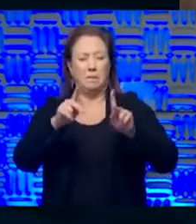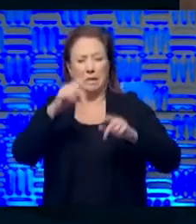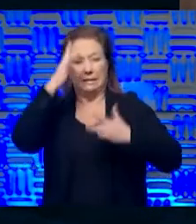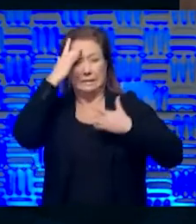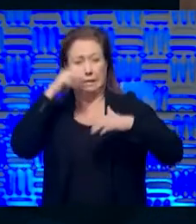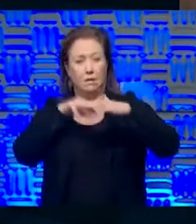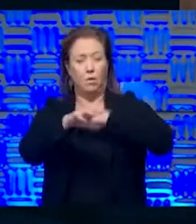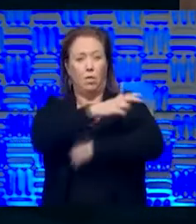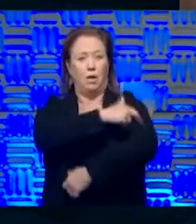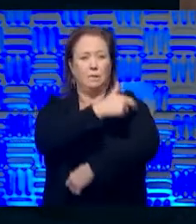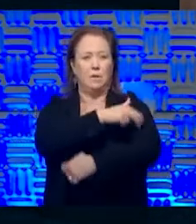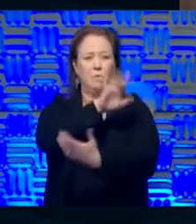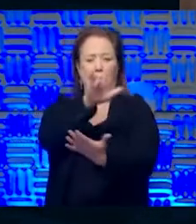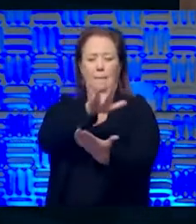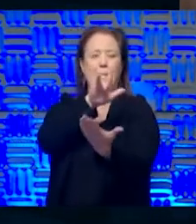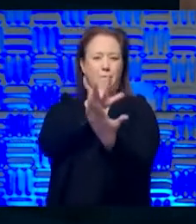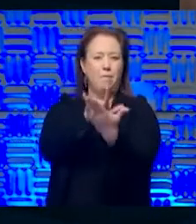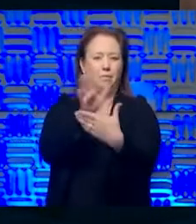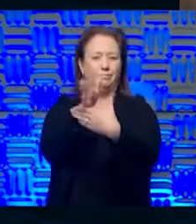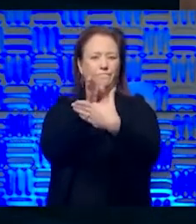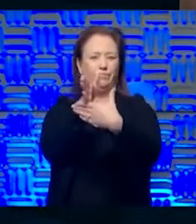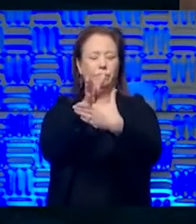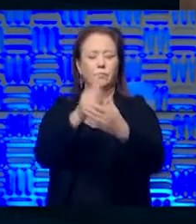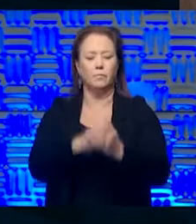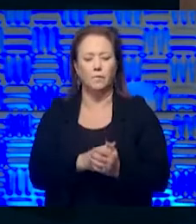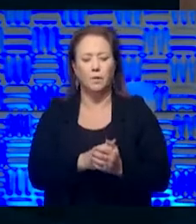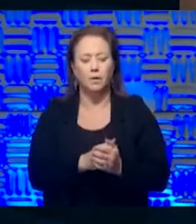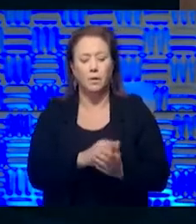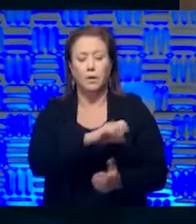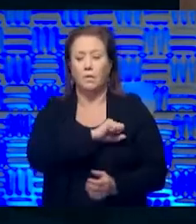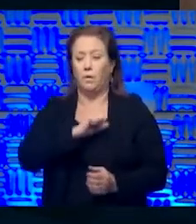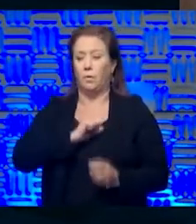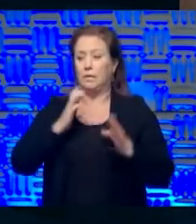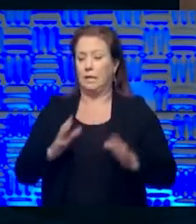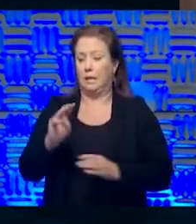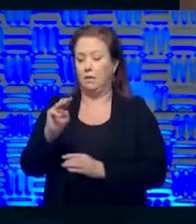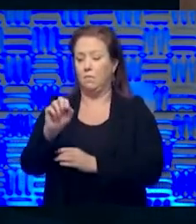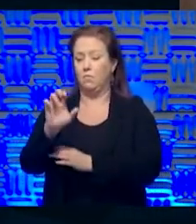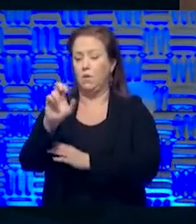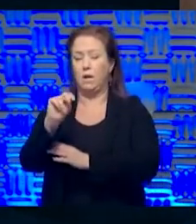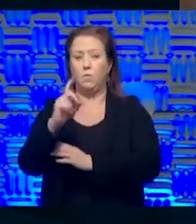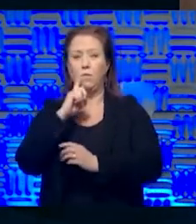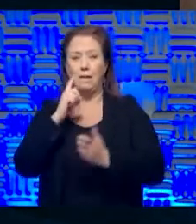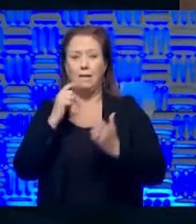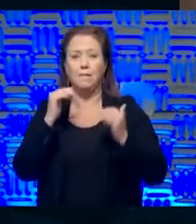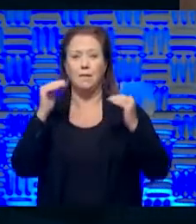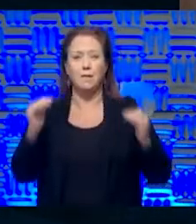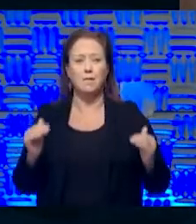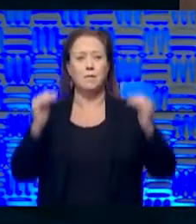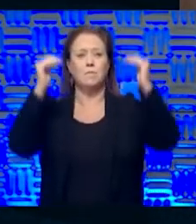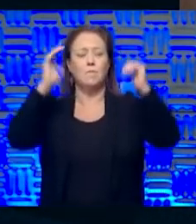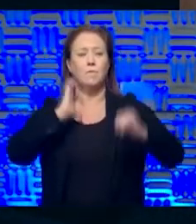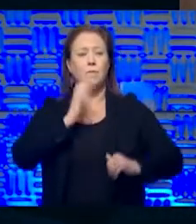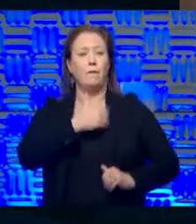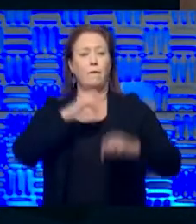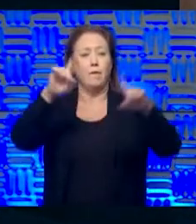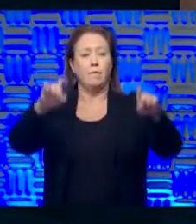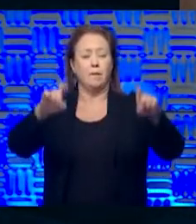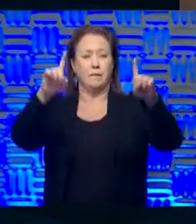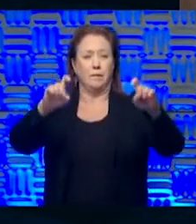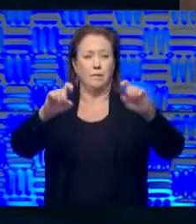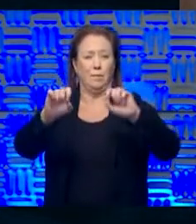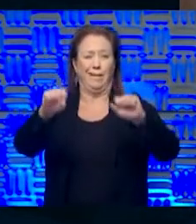we're about the middle of the pack. So again, as per Senator Moran, we do need to uptick the amount of testing so we can earlier